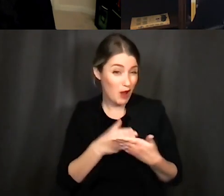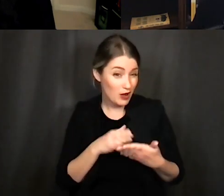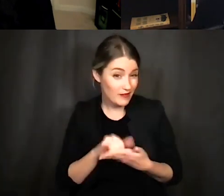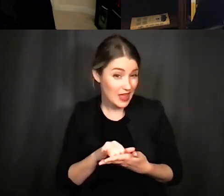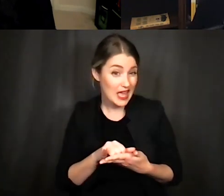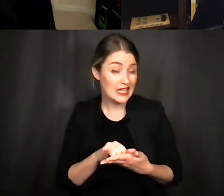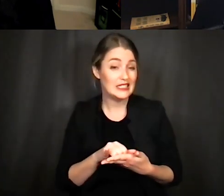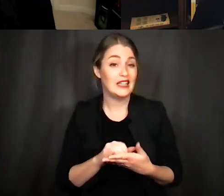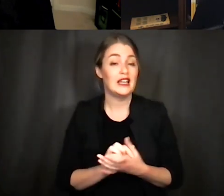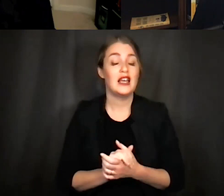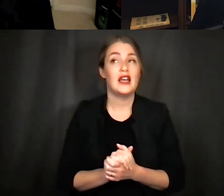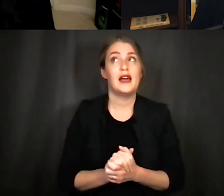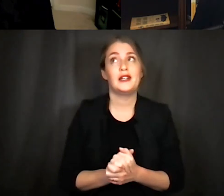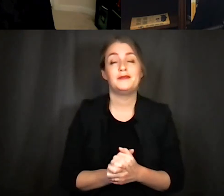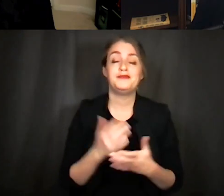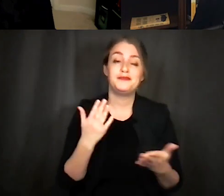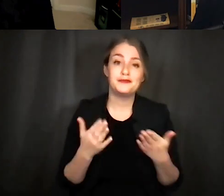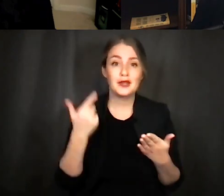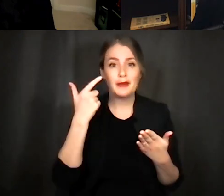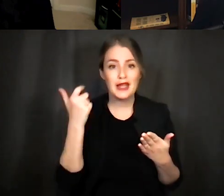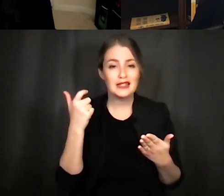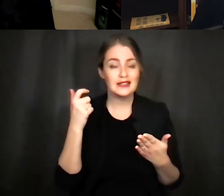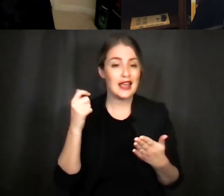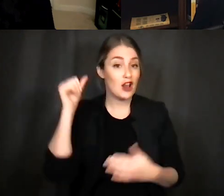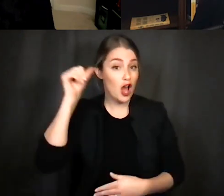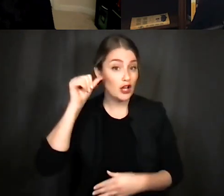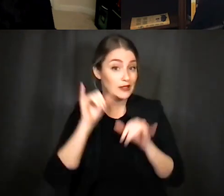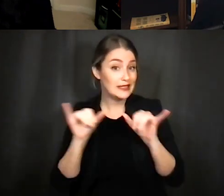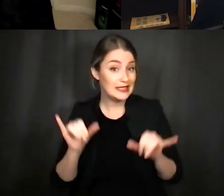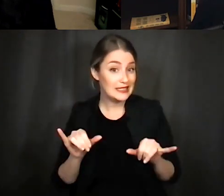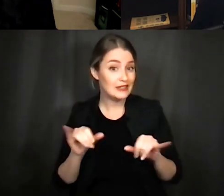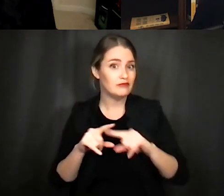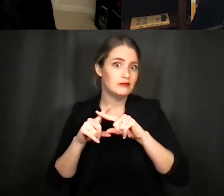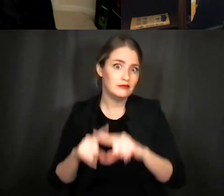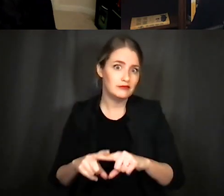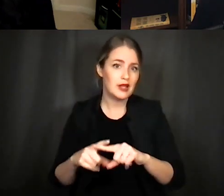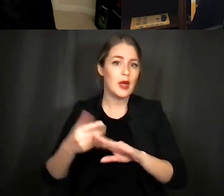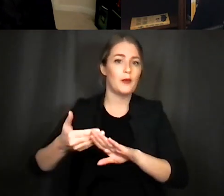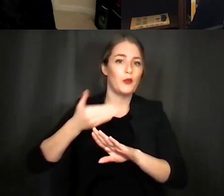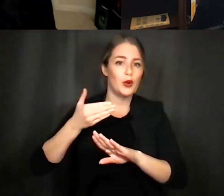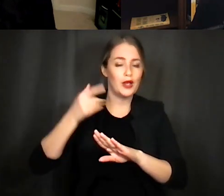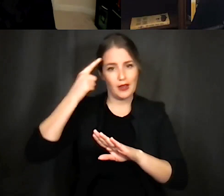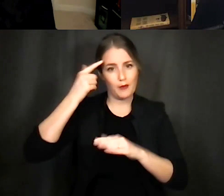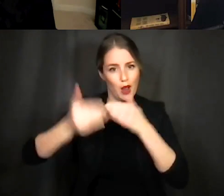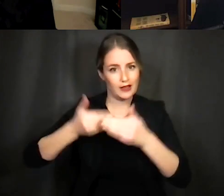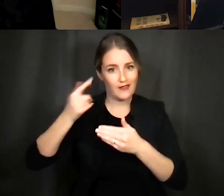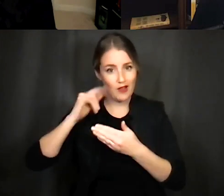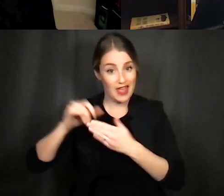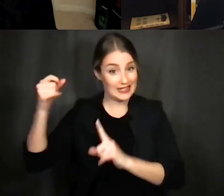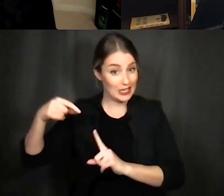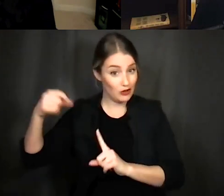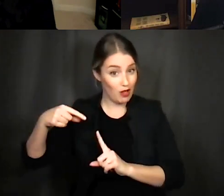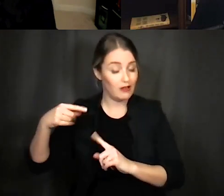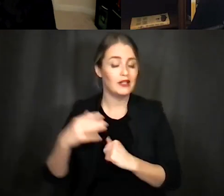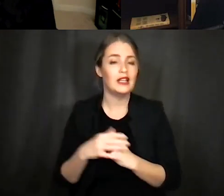perhaps because the auditory system does rely on so much pre-processing of the signal and if